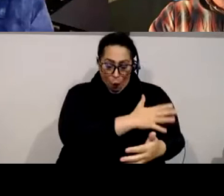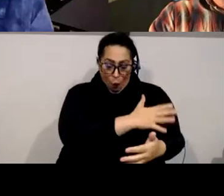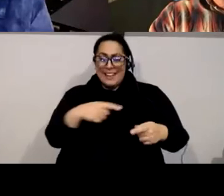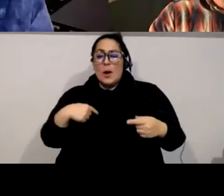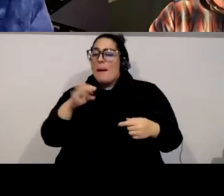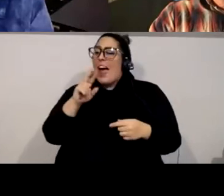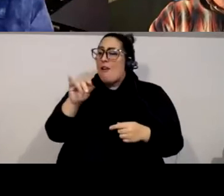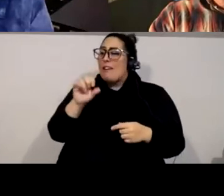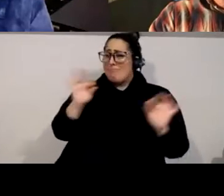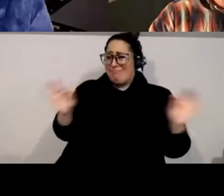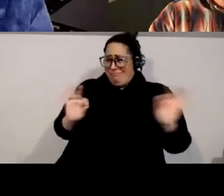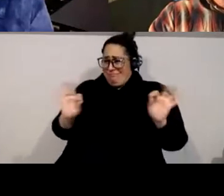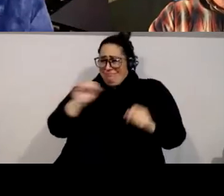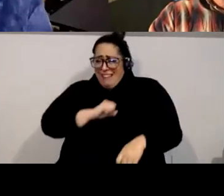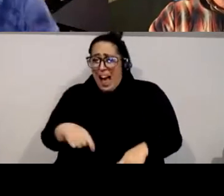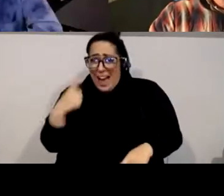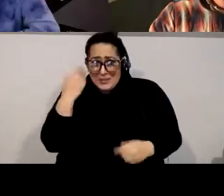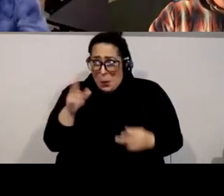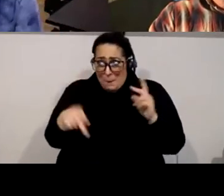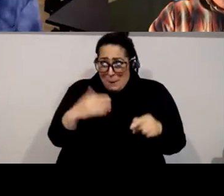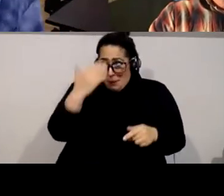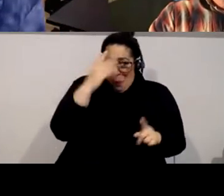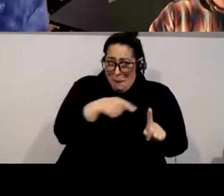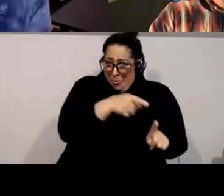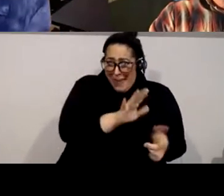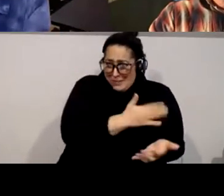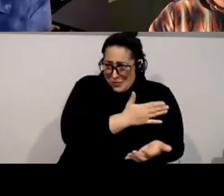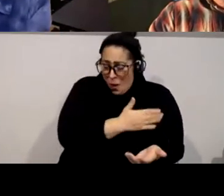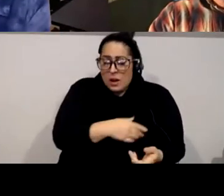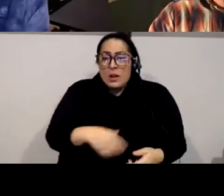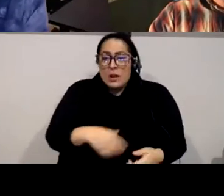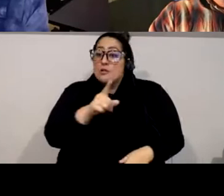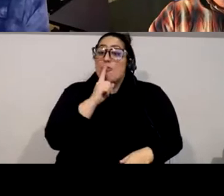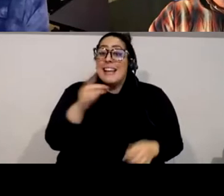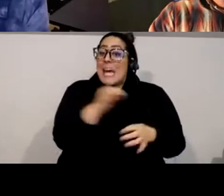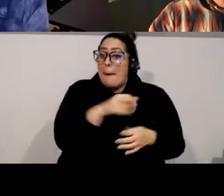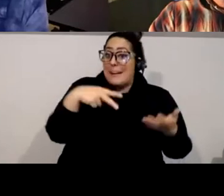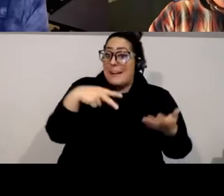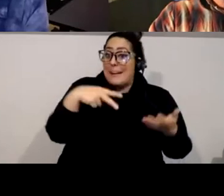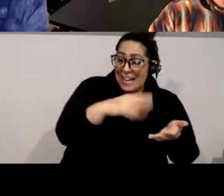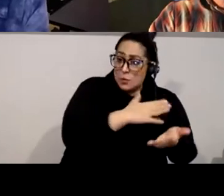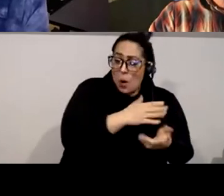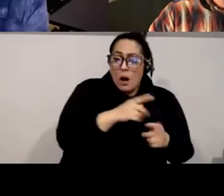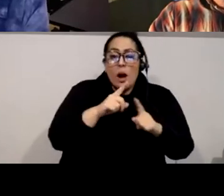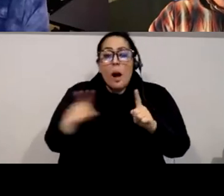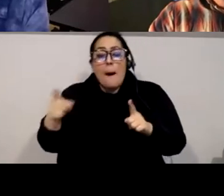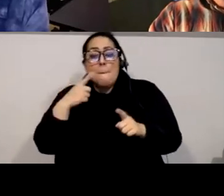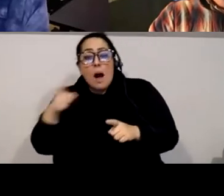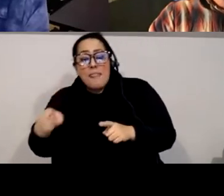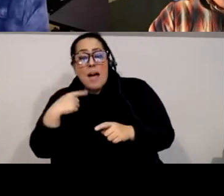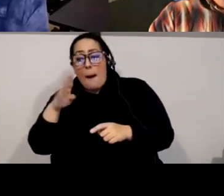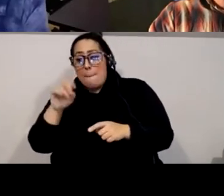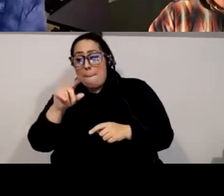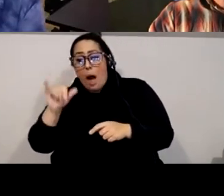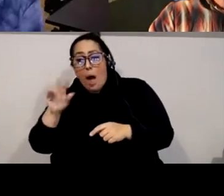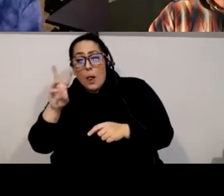and the lyrics i think talks about some sort of suicide or something so it's very out of context similarly jay-z rapping on a punjabi mc song